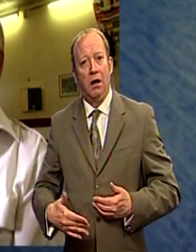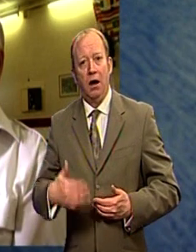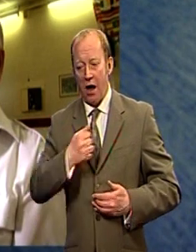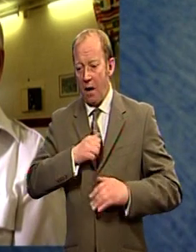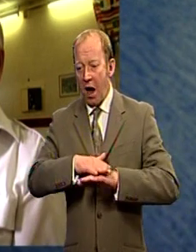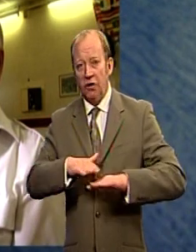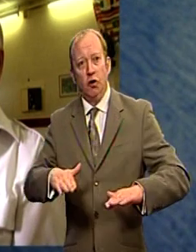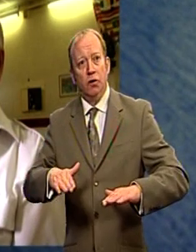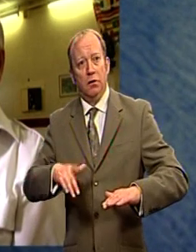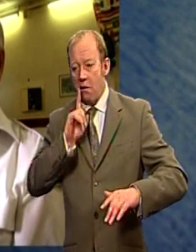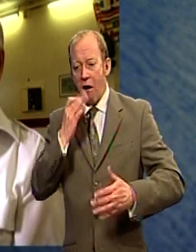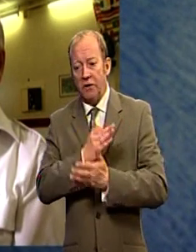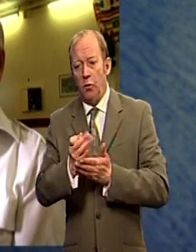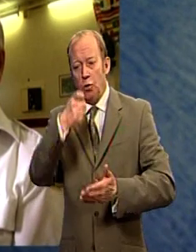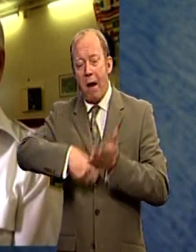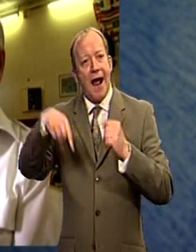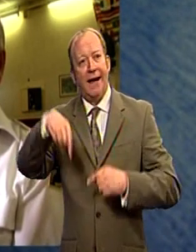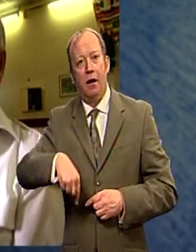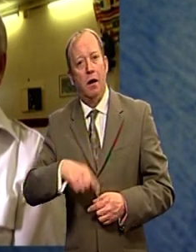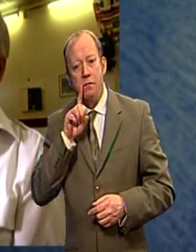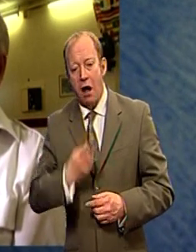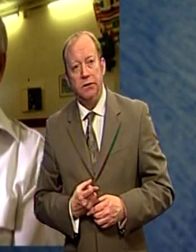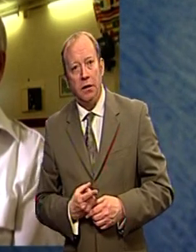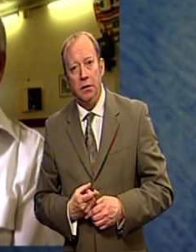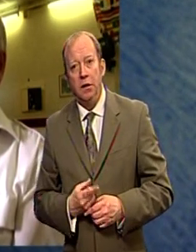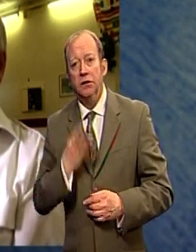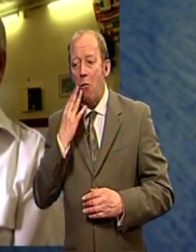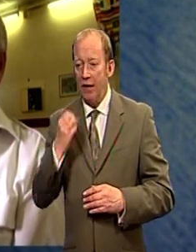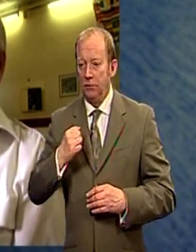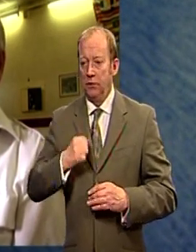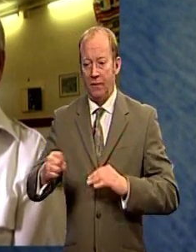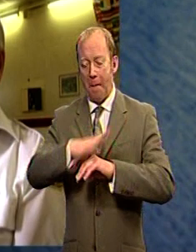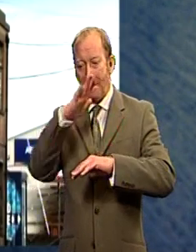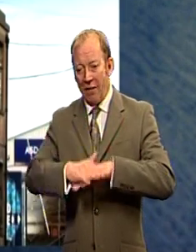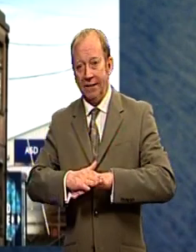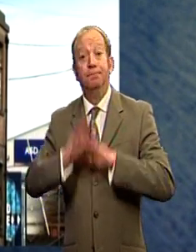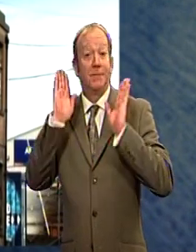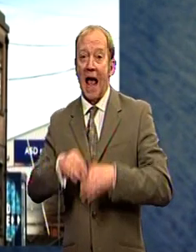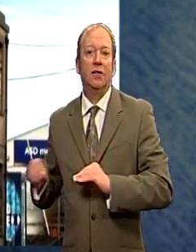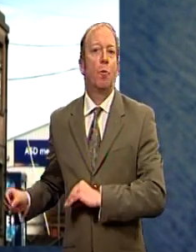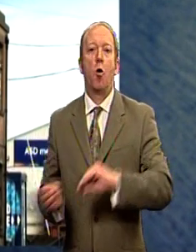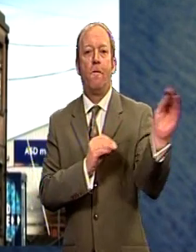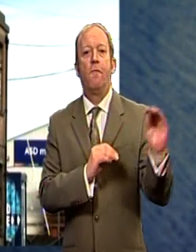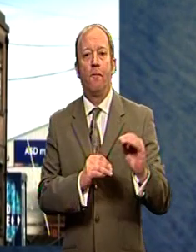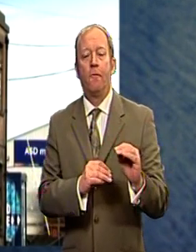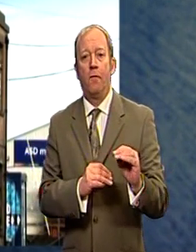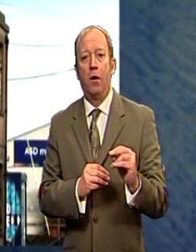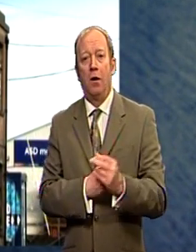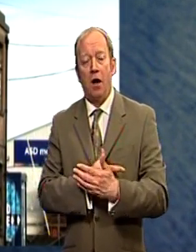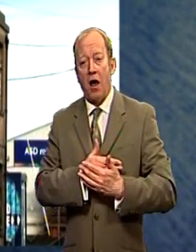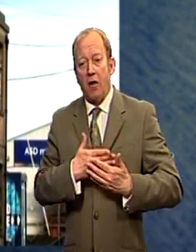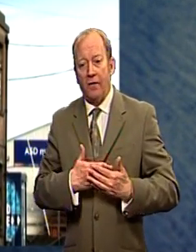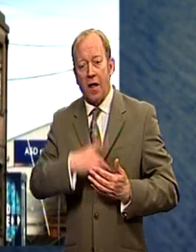children can't afford to buy it. So when they got married, they had to move out. A lot of the